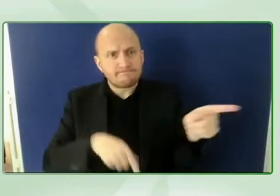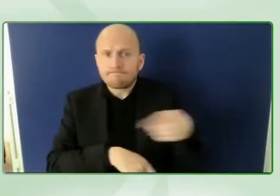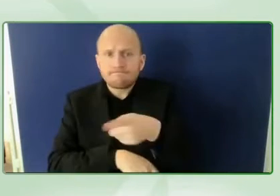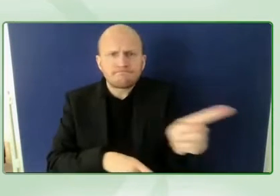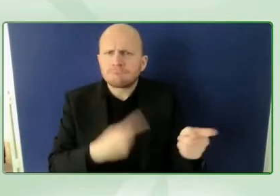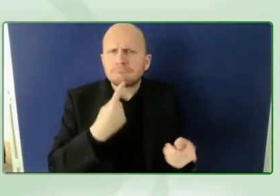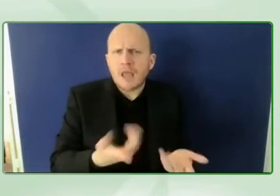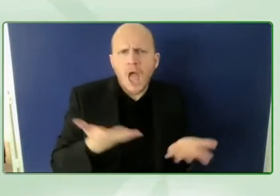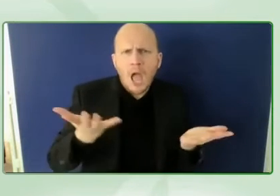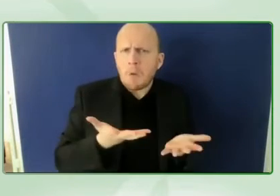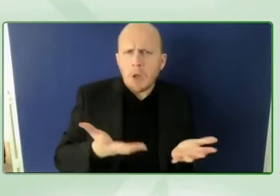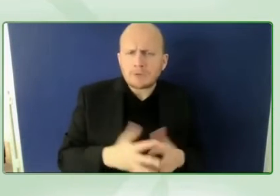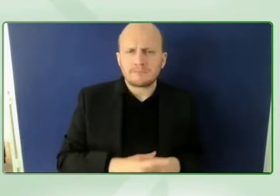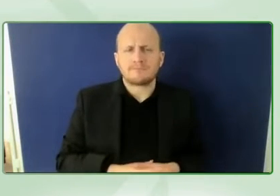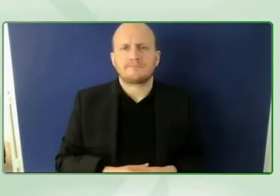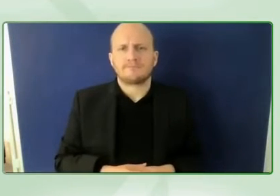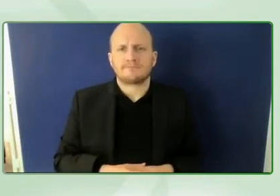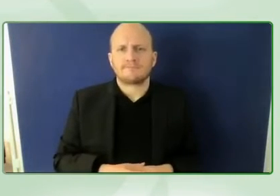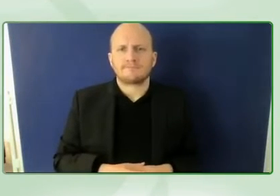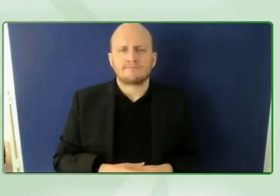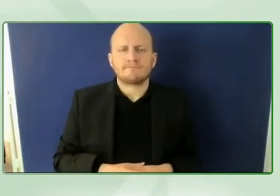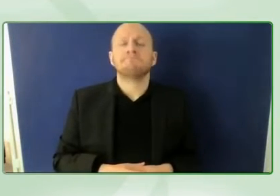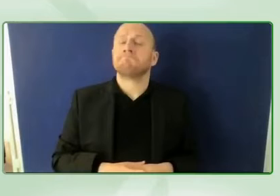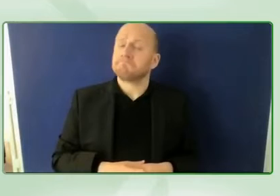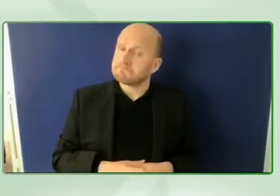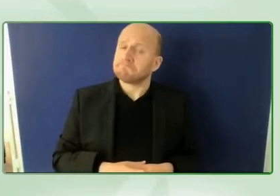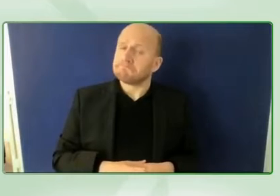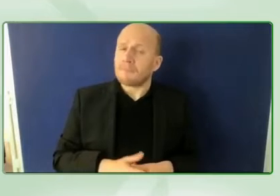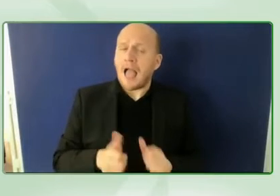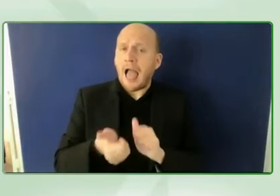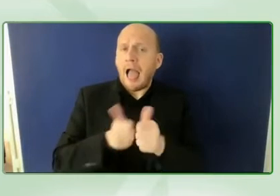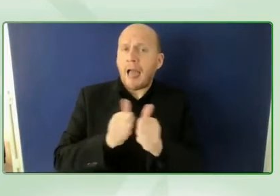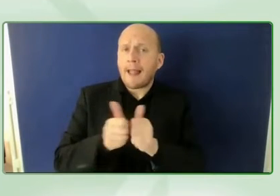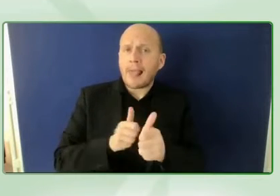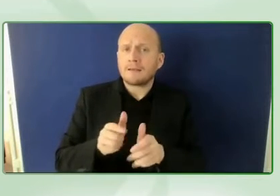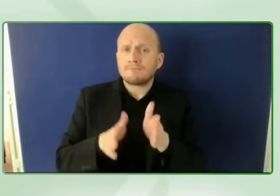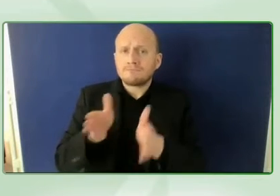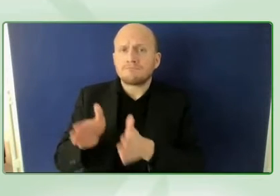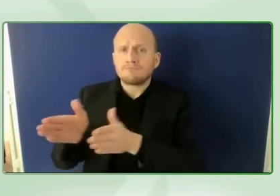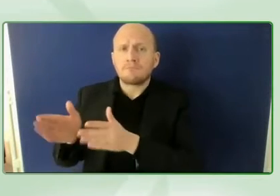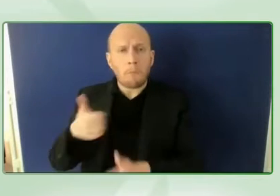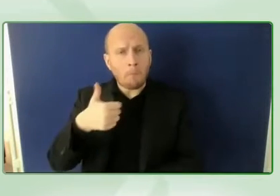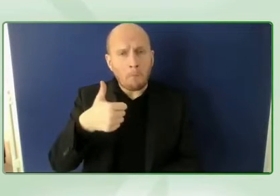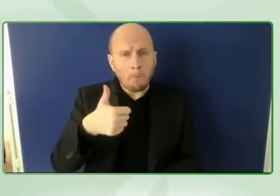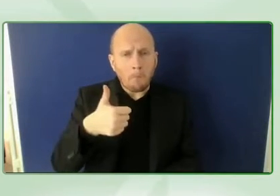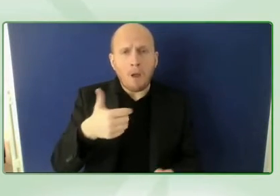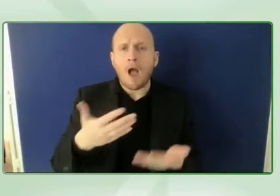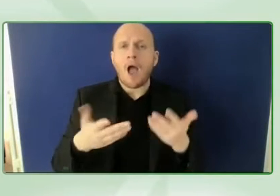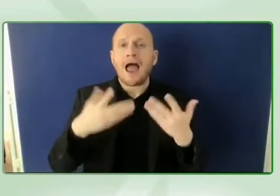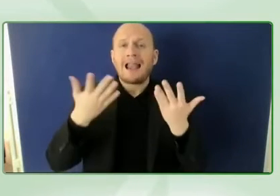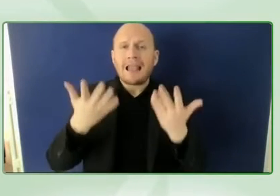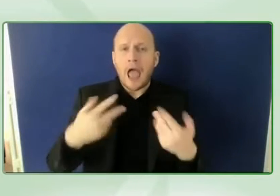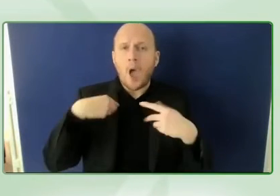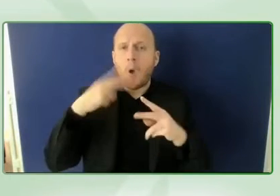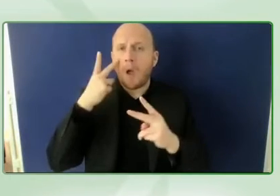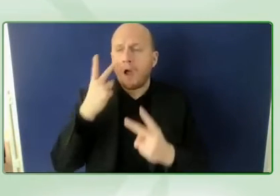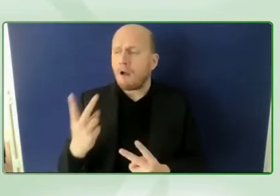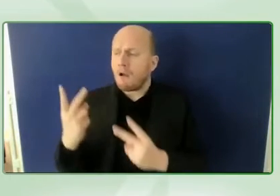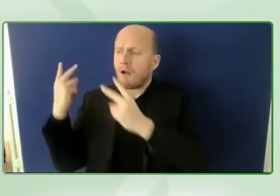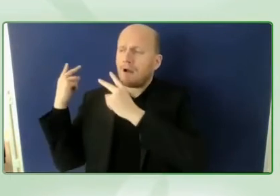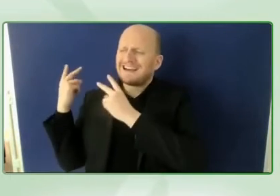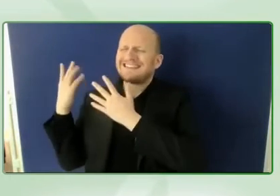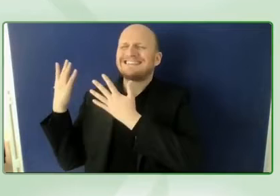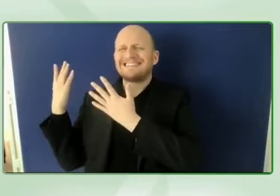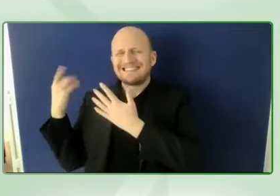was really good i think in hindsight we could have done a better job getting the athletes on on board with we the 15 for the launch you've got to